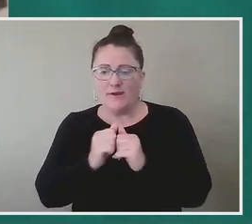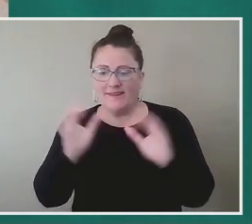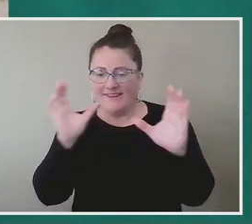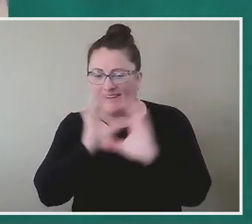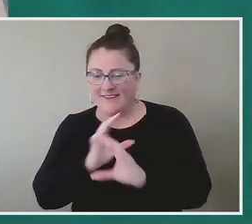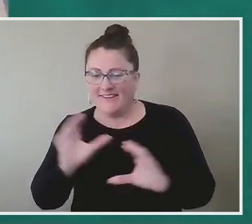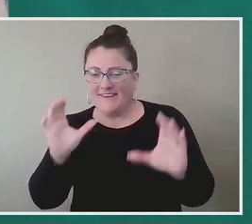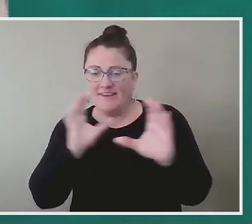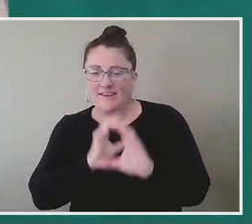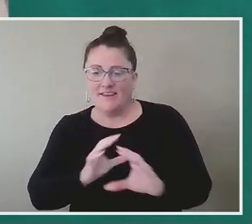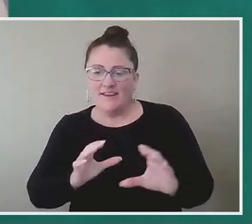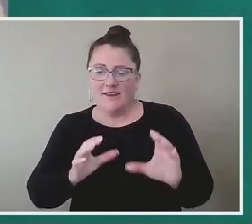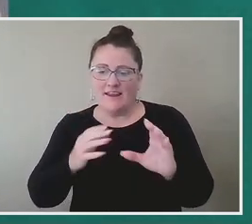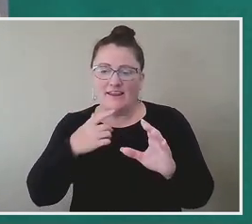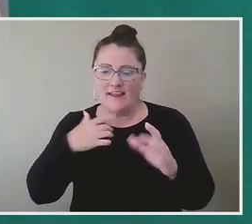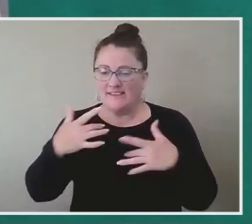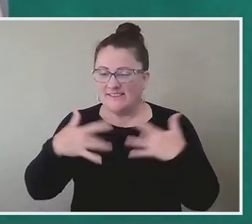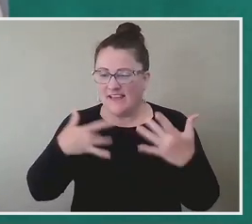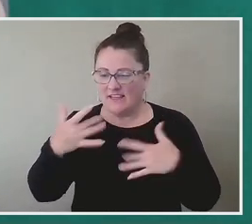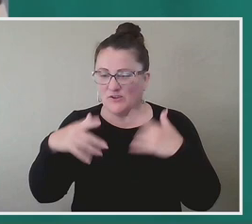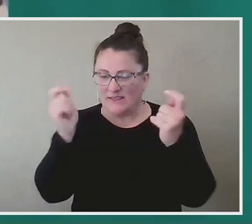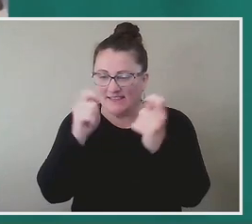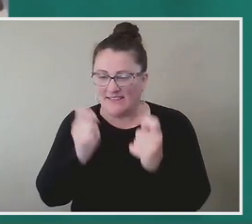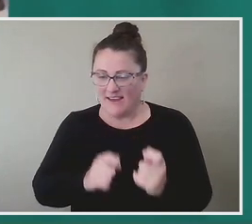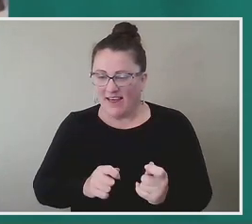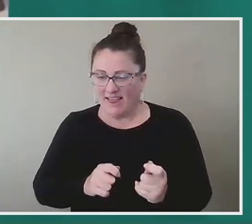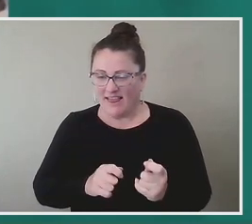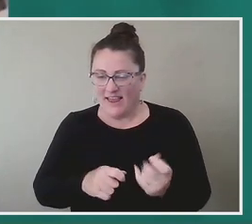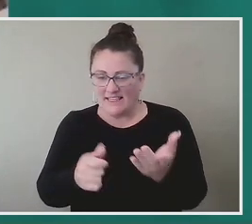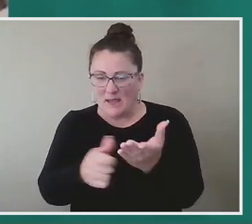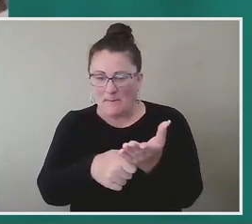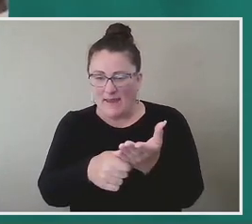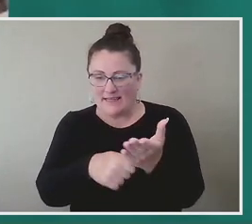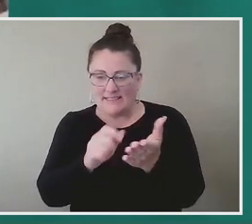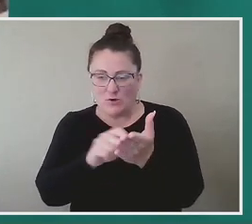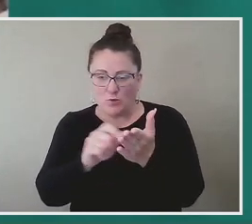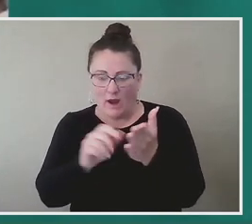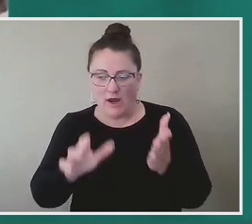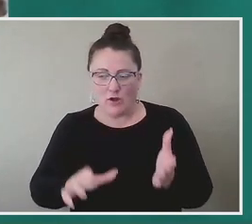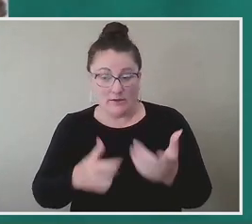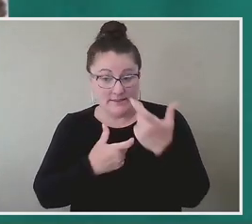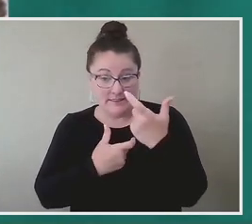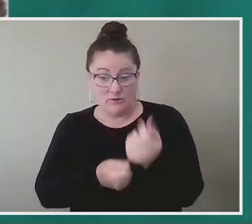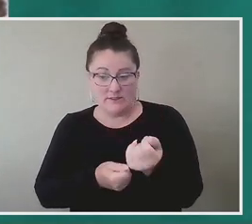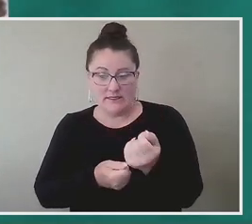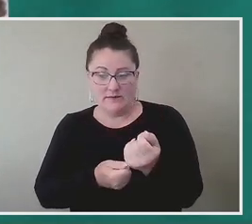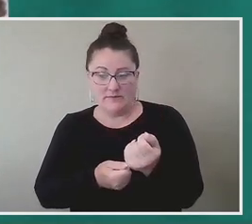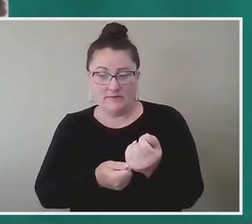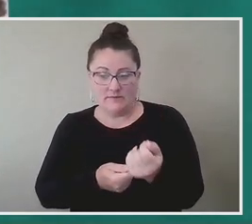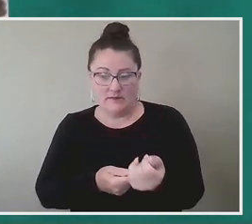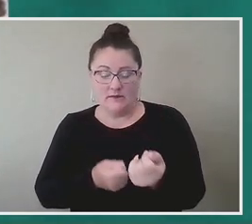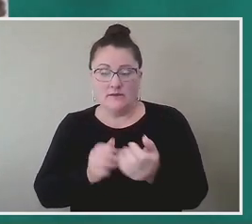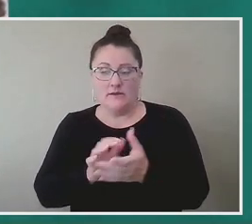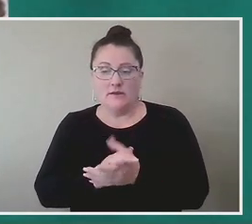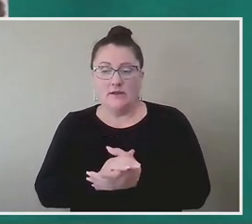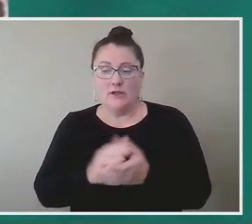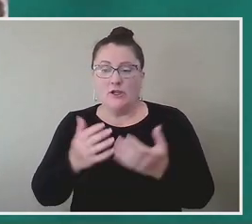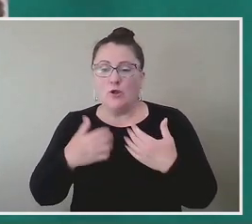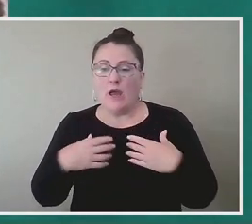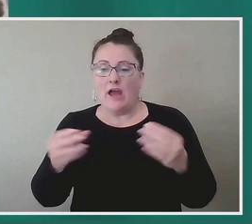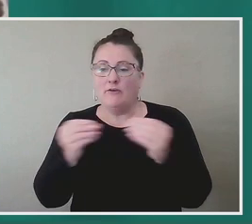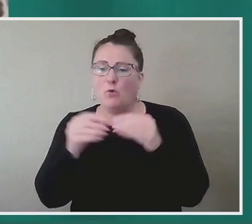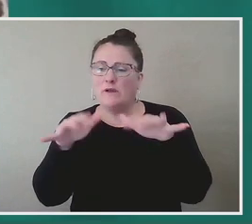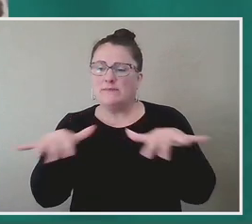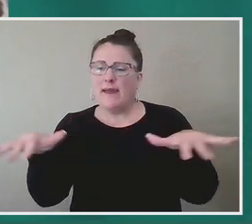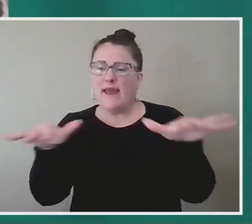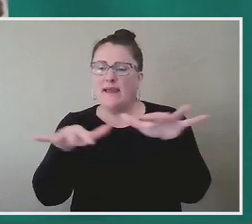like sensory detail, which, and as a magazine writer, it's interesting because like, um, you have, you have more space than somebody